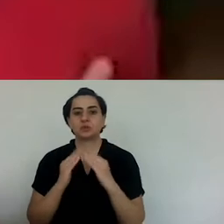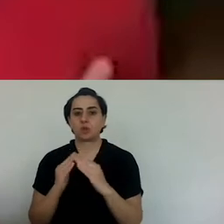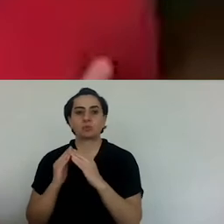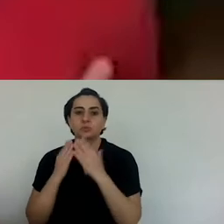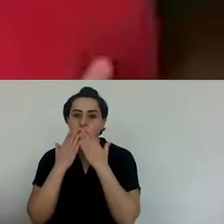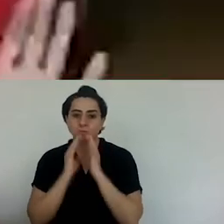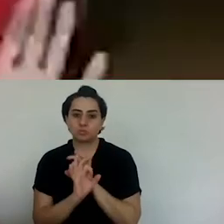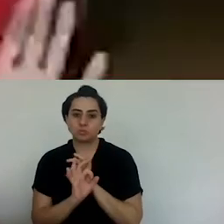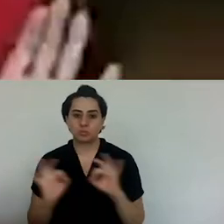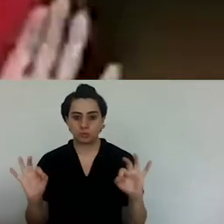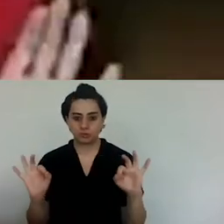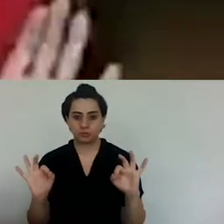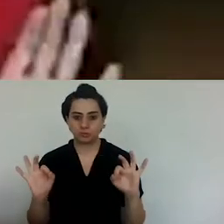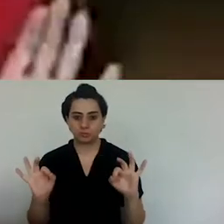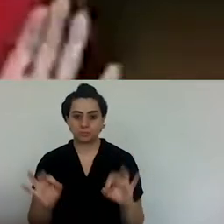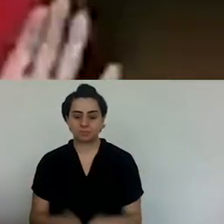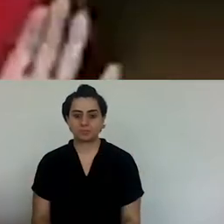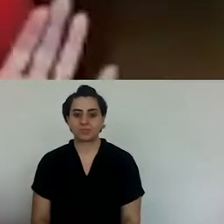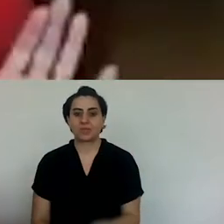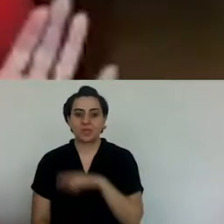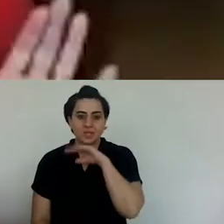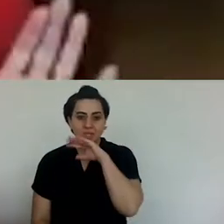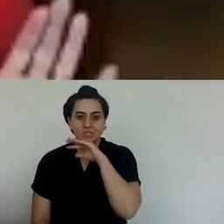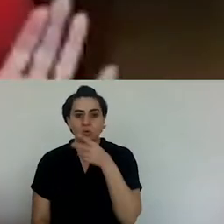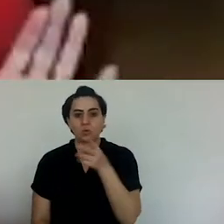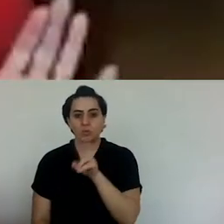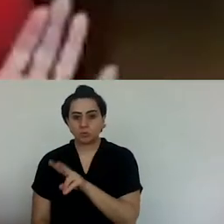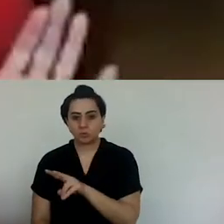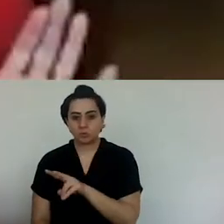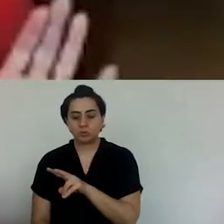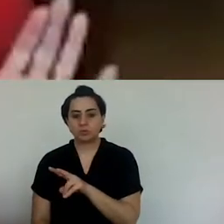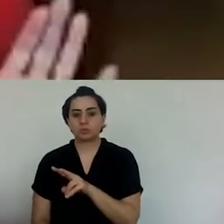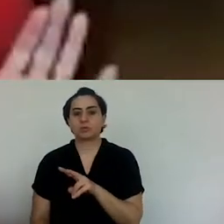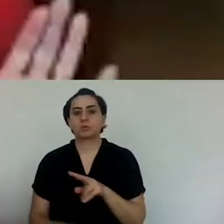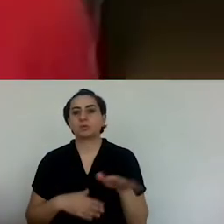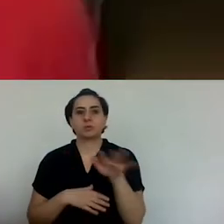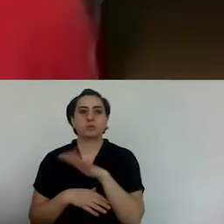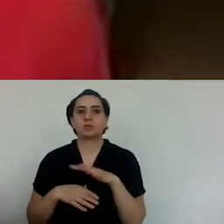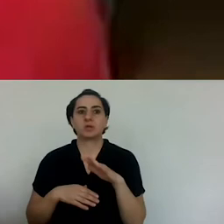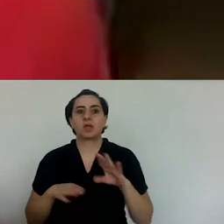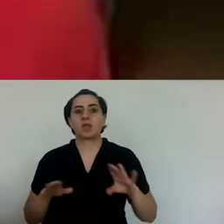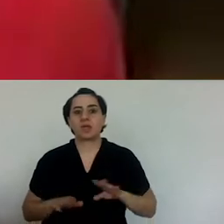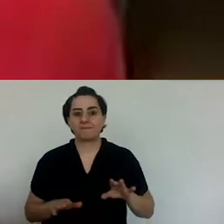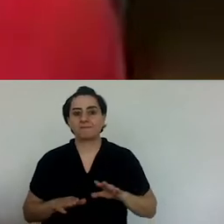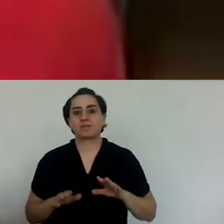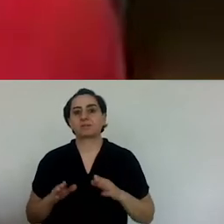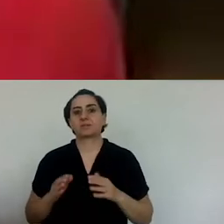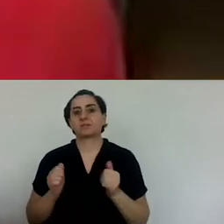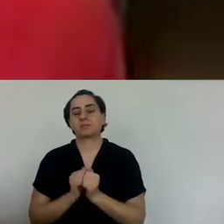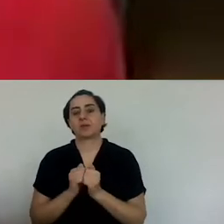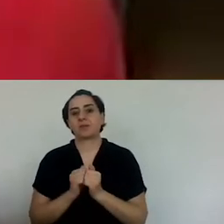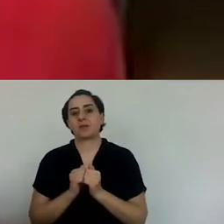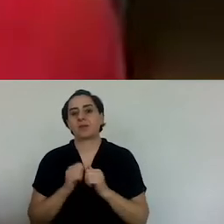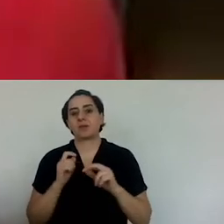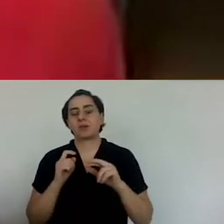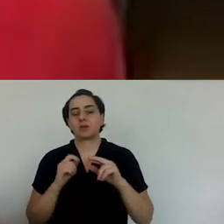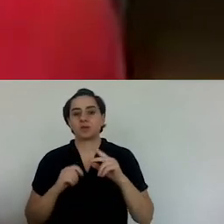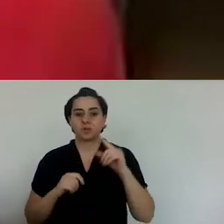we didn't have any Greek neighbors anymore. The elderly had died, and